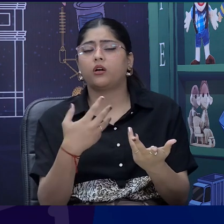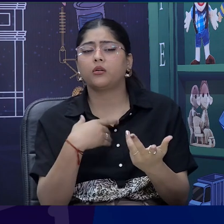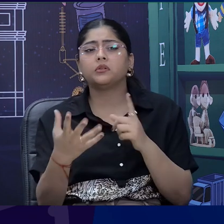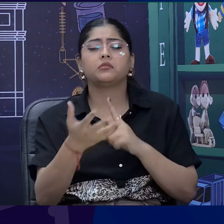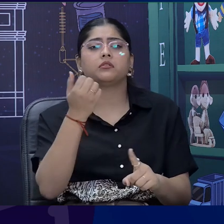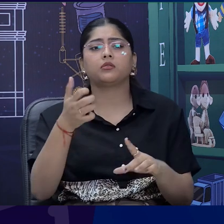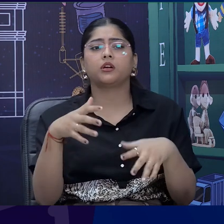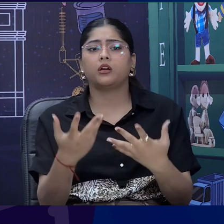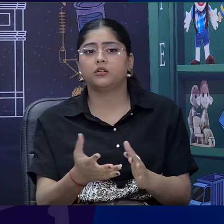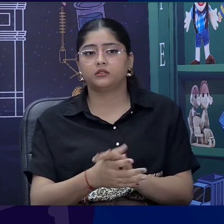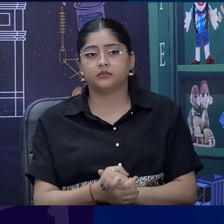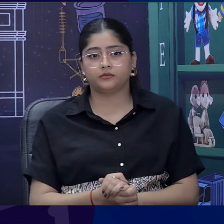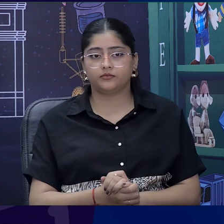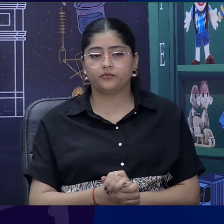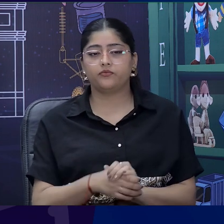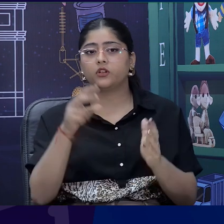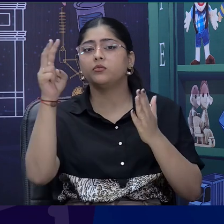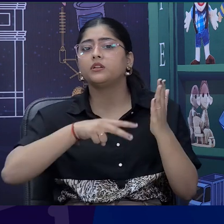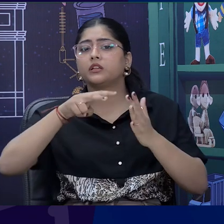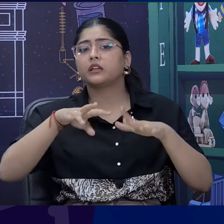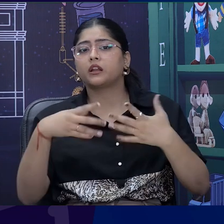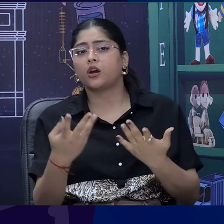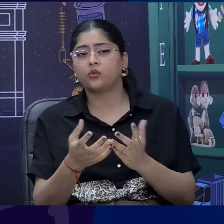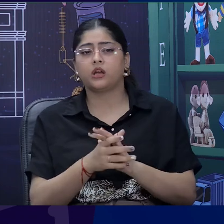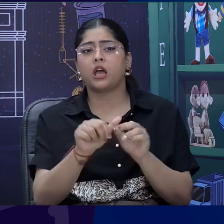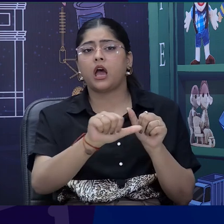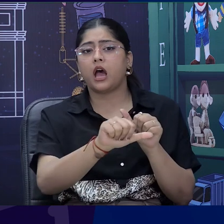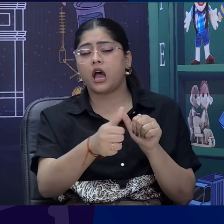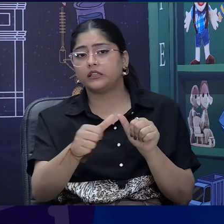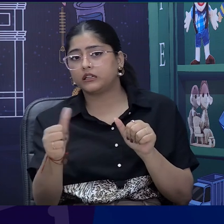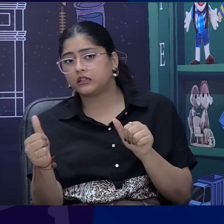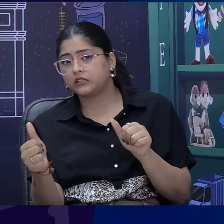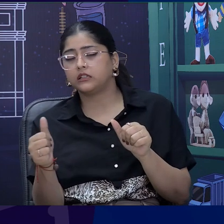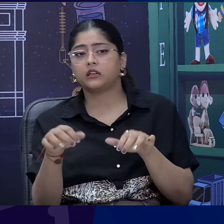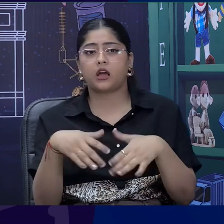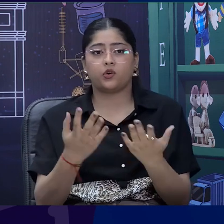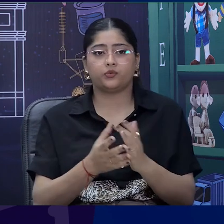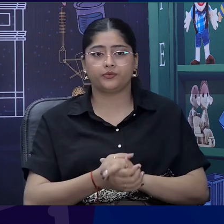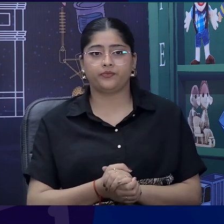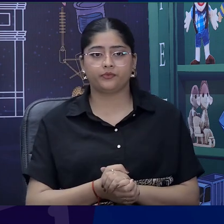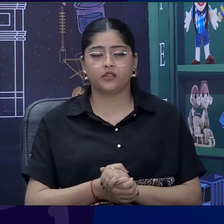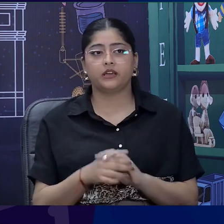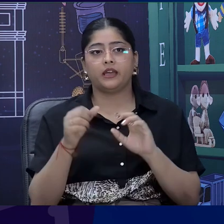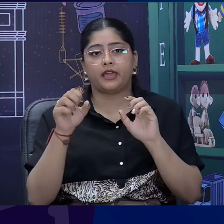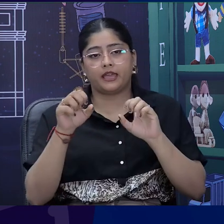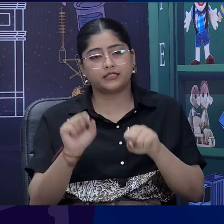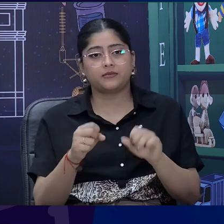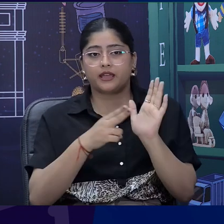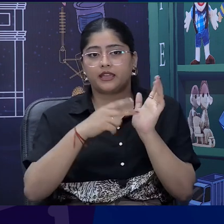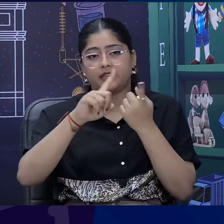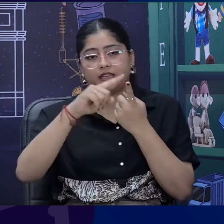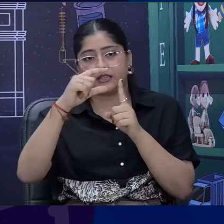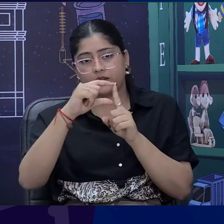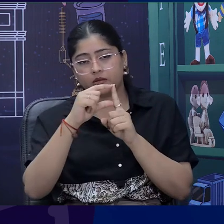or the poem that we can read? What are other interventions? So, like you talked about NEP. NEP is